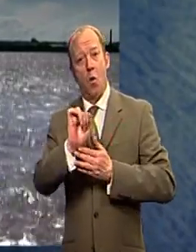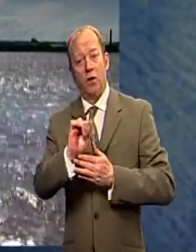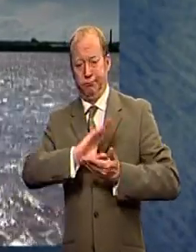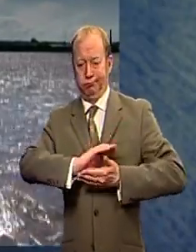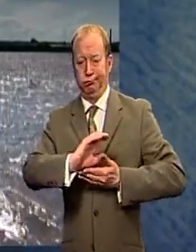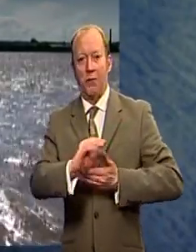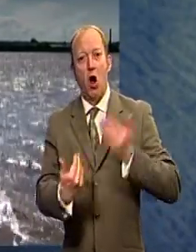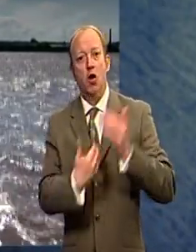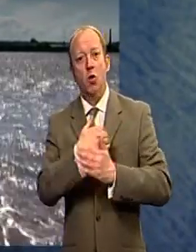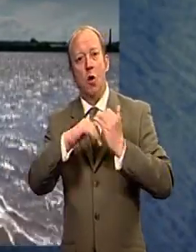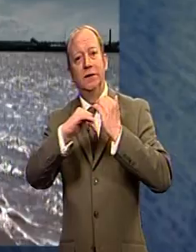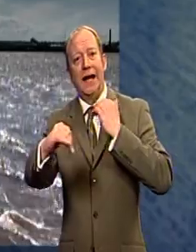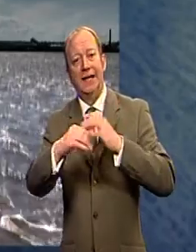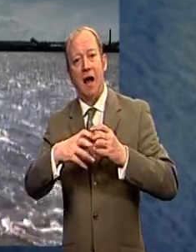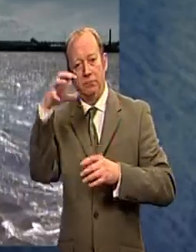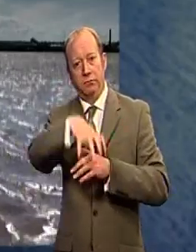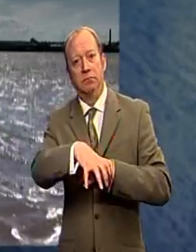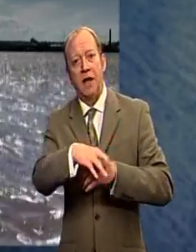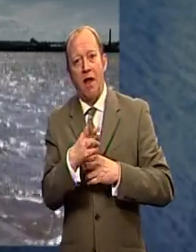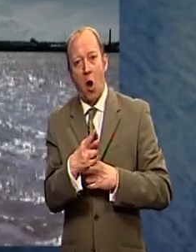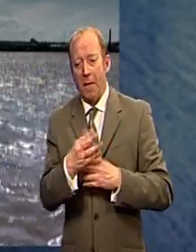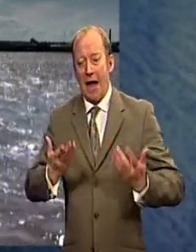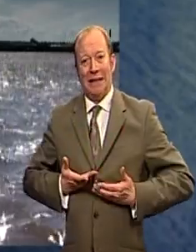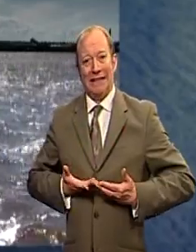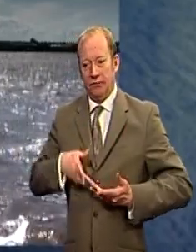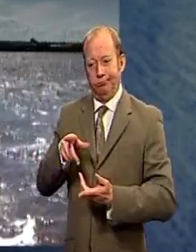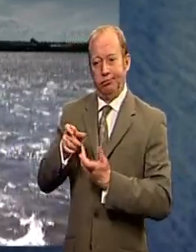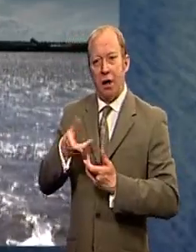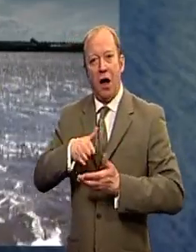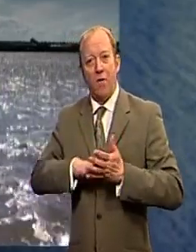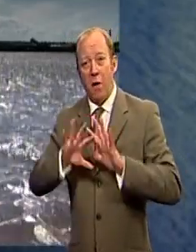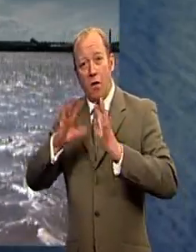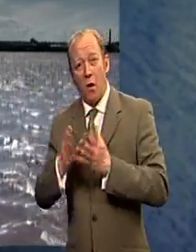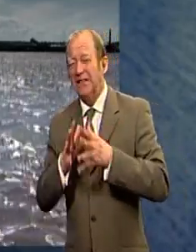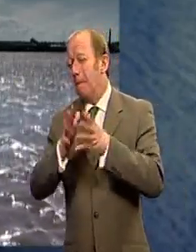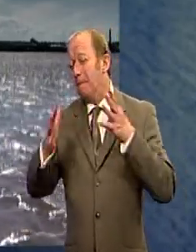terminal that they hope will win back business from the world's biggest shipping lines.